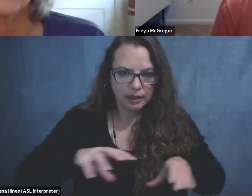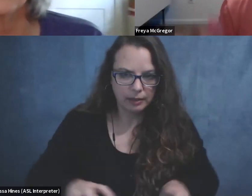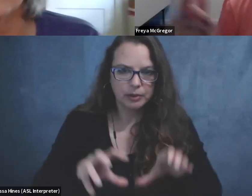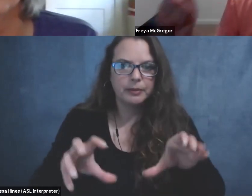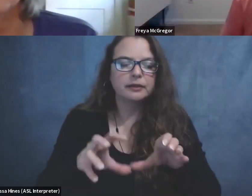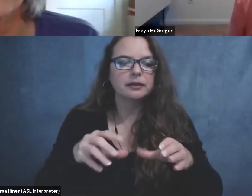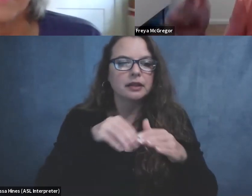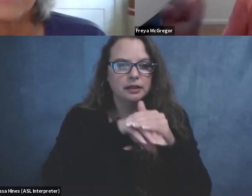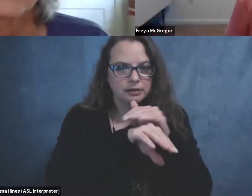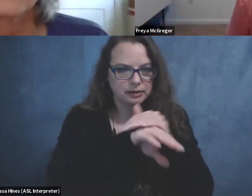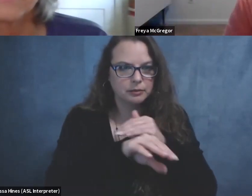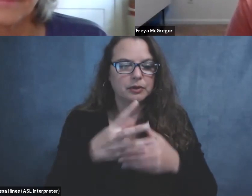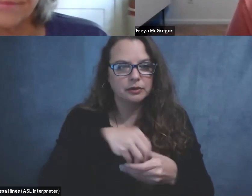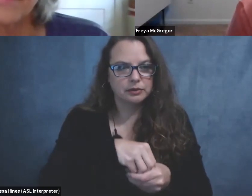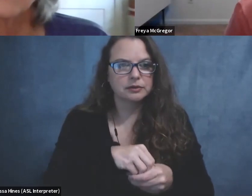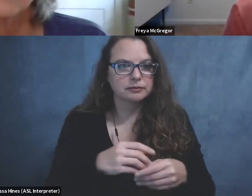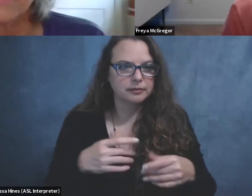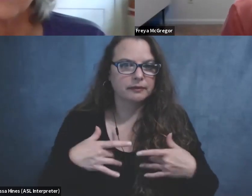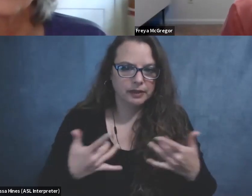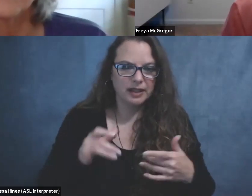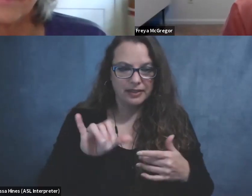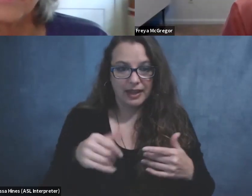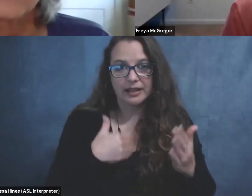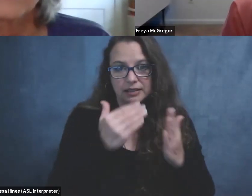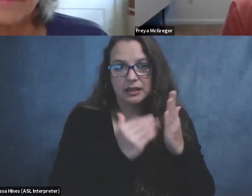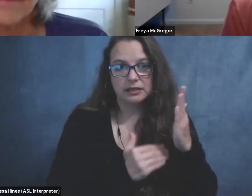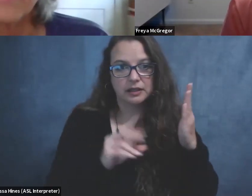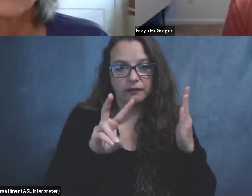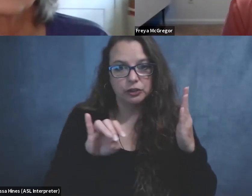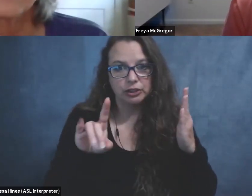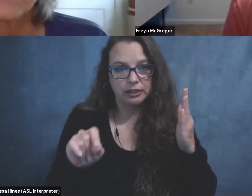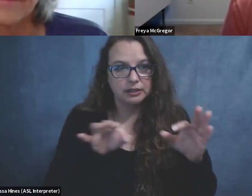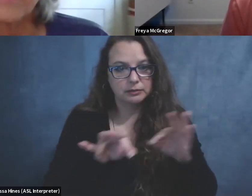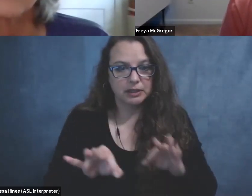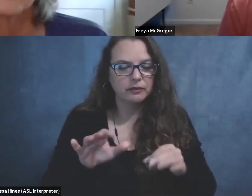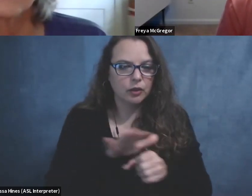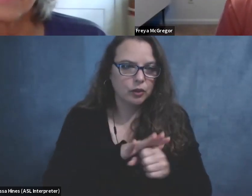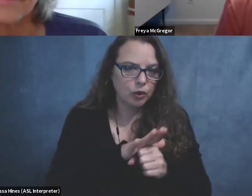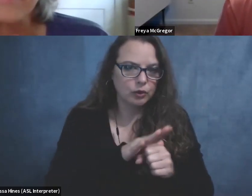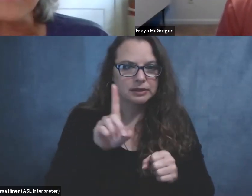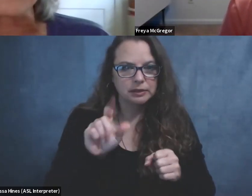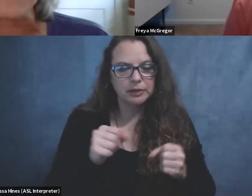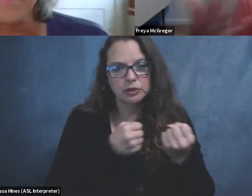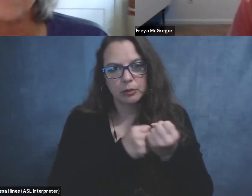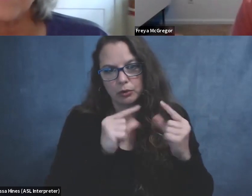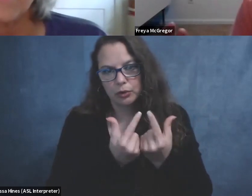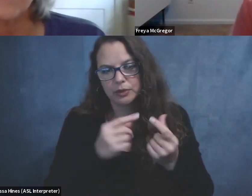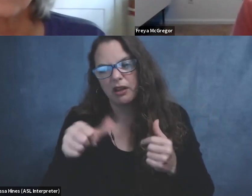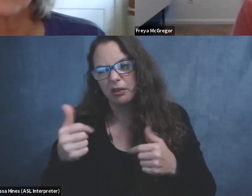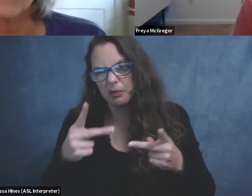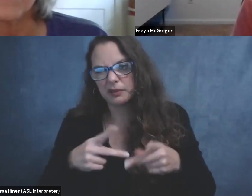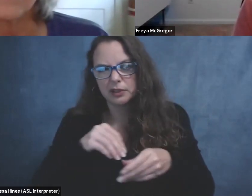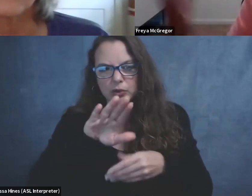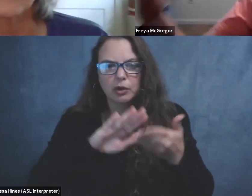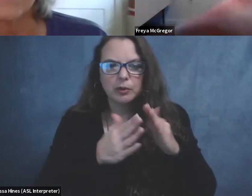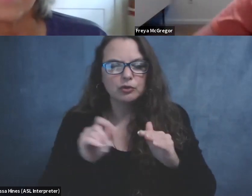community. And that has that list that Virginia went through of local disability support groups and other places in your community that you might be able to